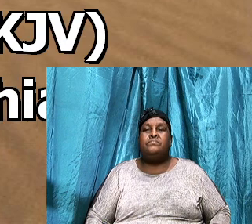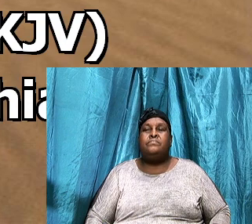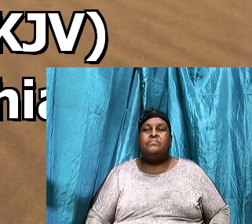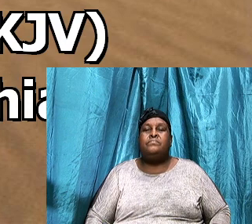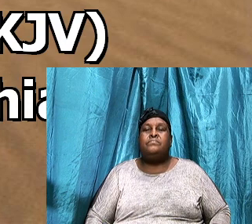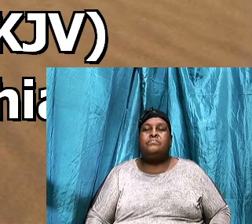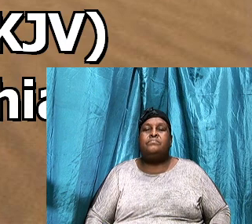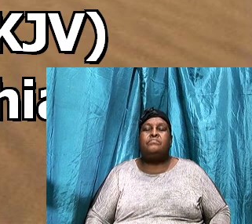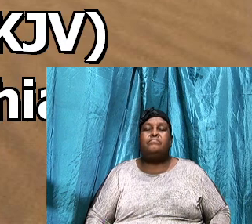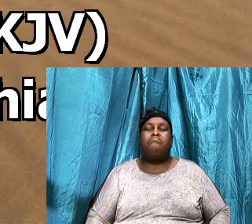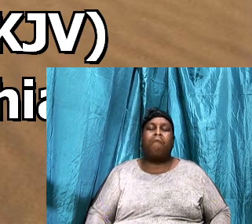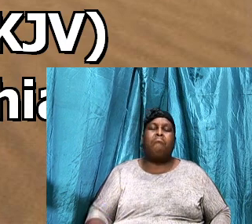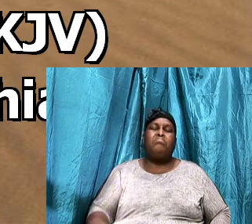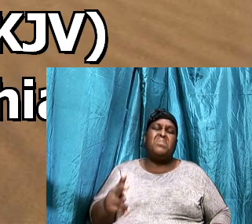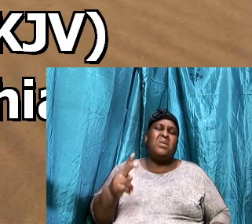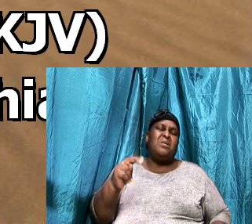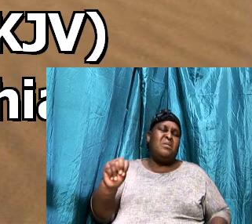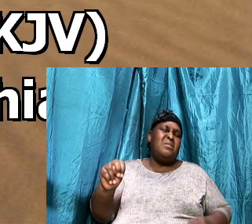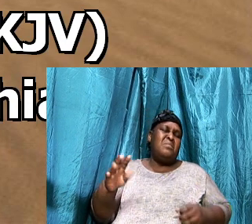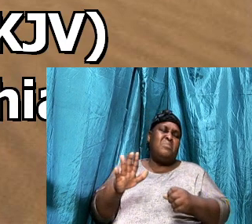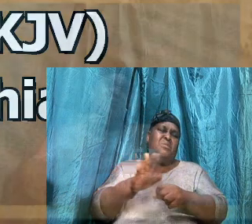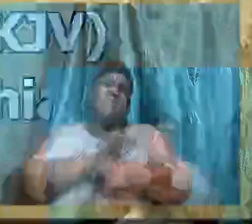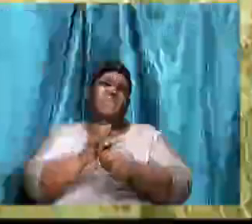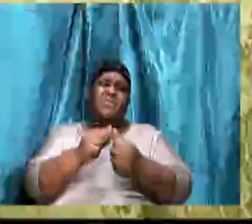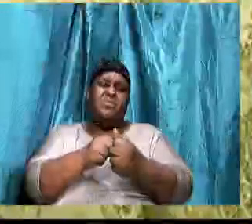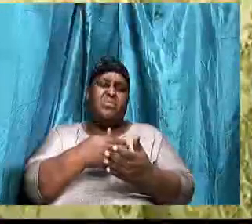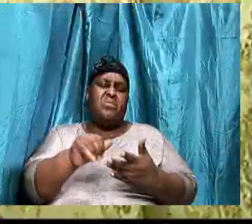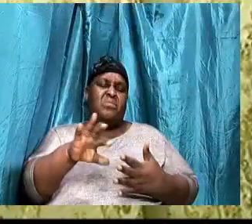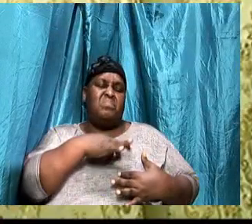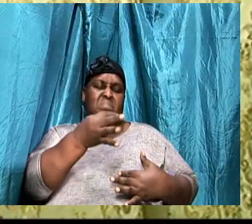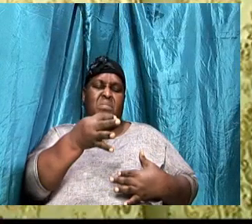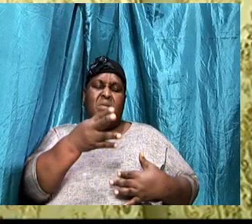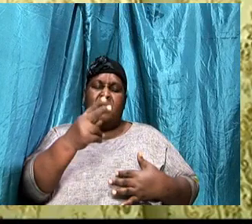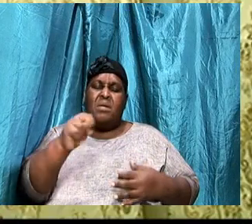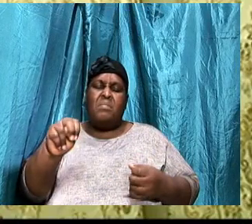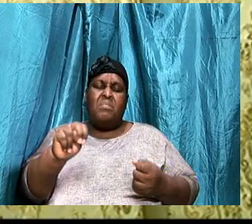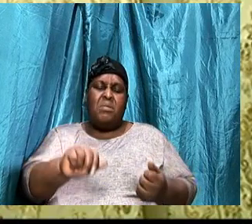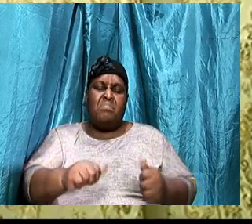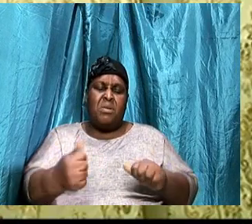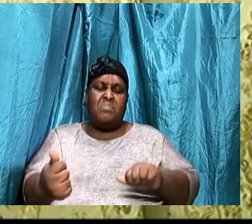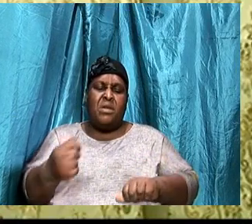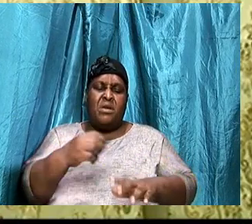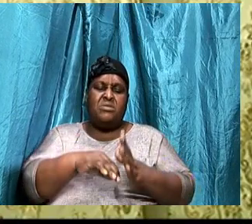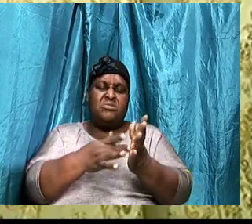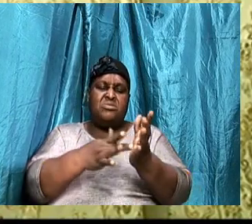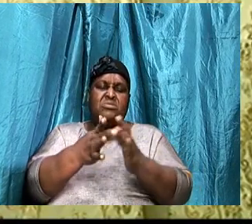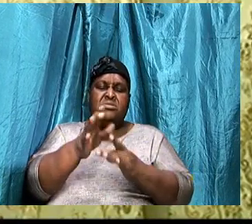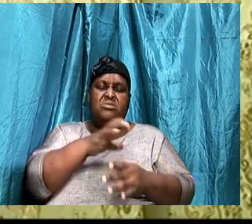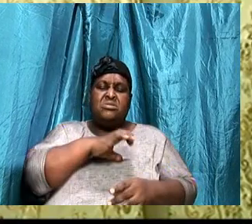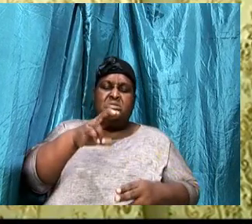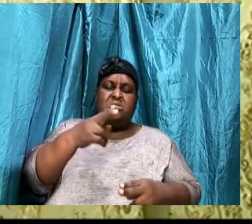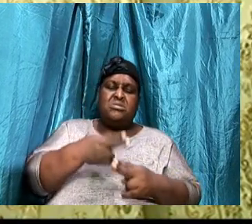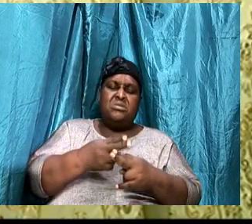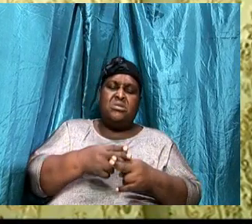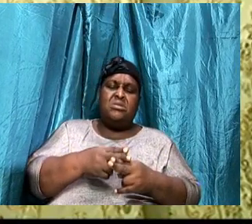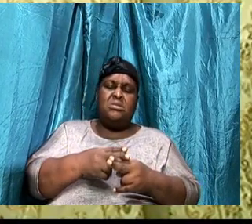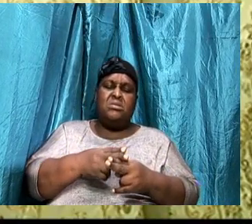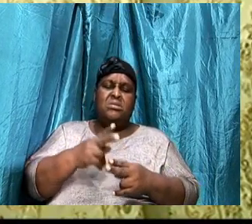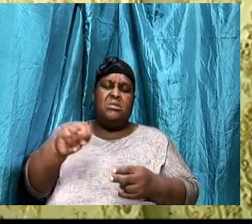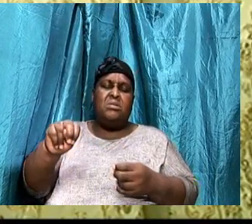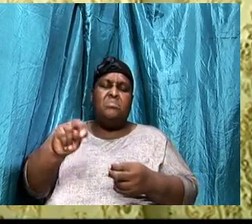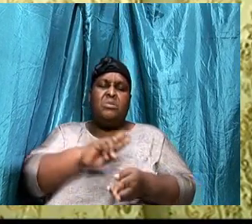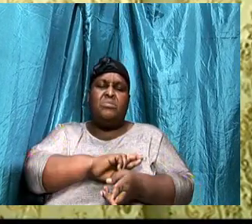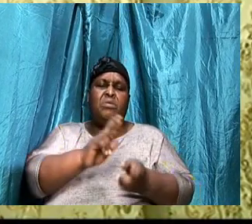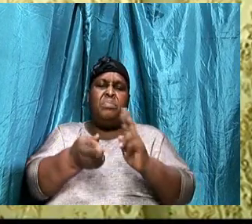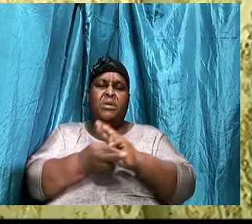Being filled, With the Holy Ghost, Being baptized, the name of Jesus Christ, Being repented, Of our sins,